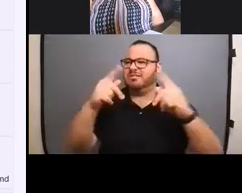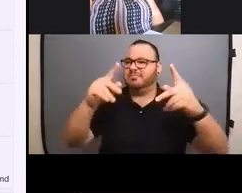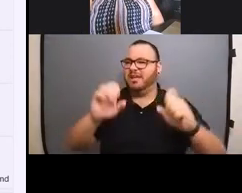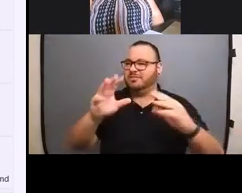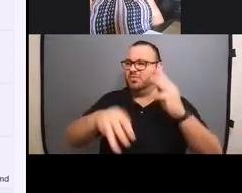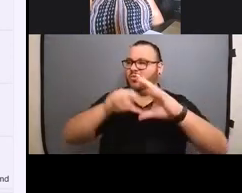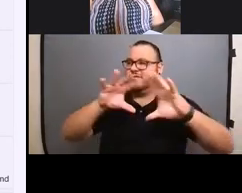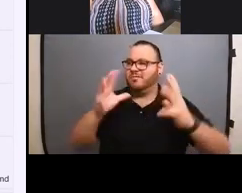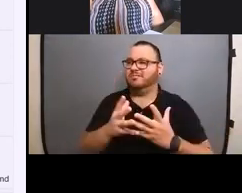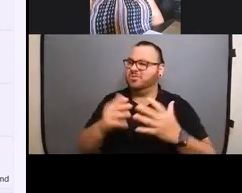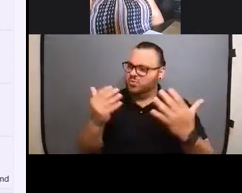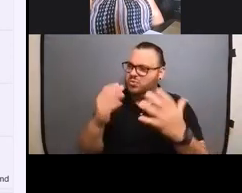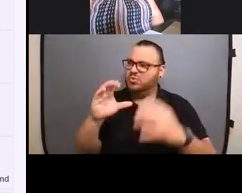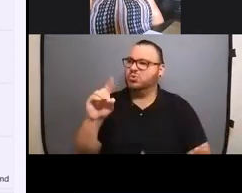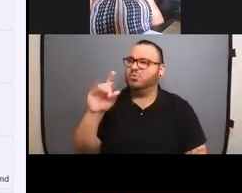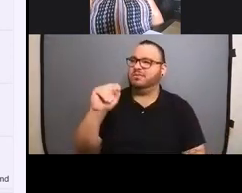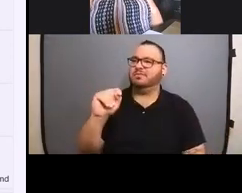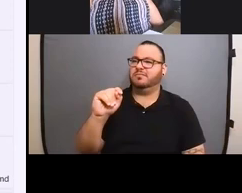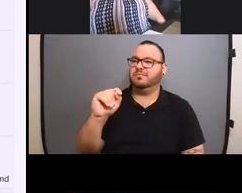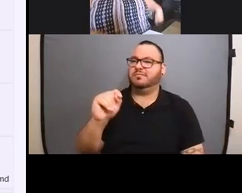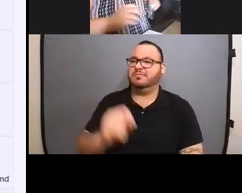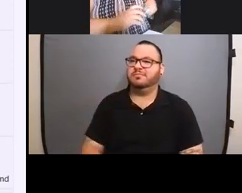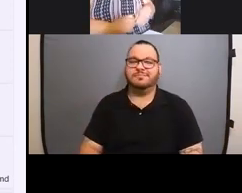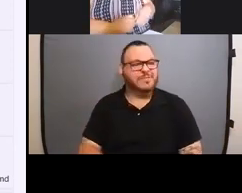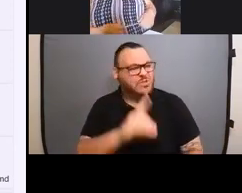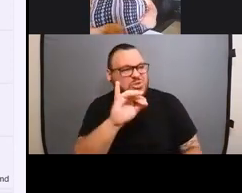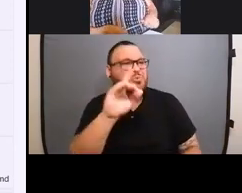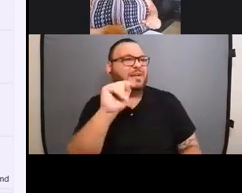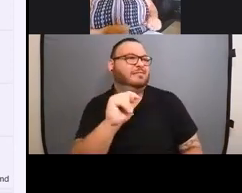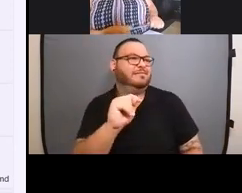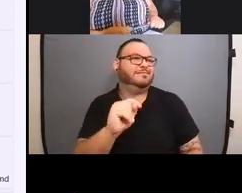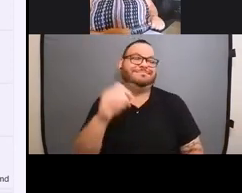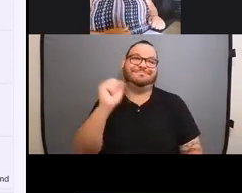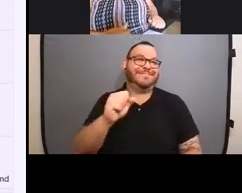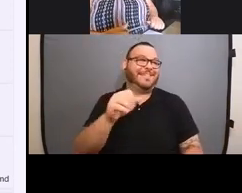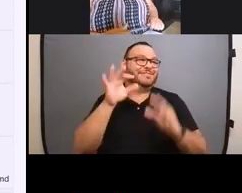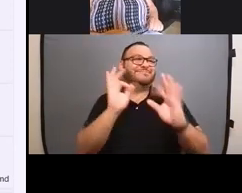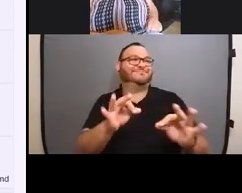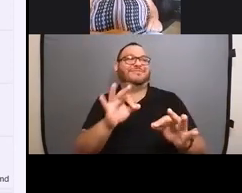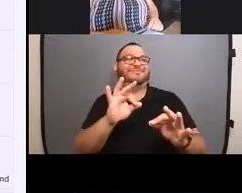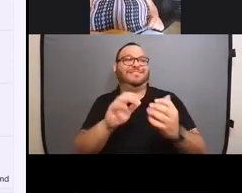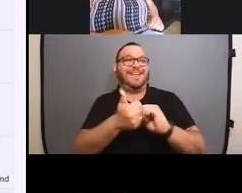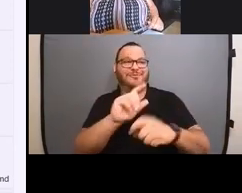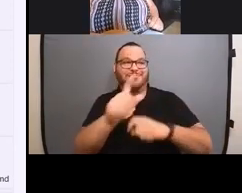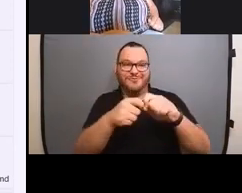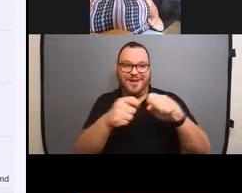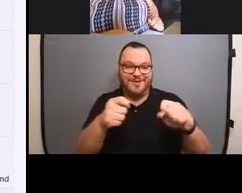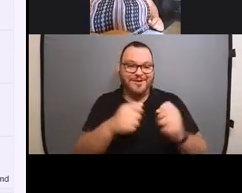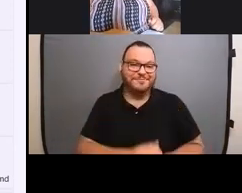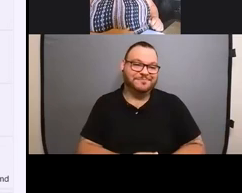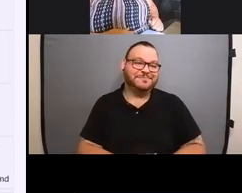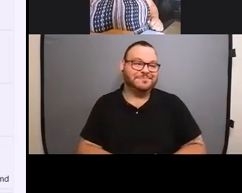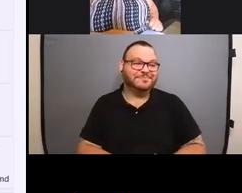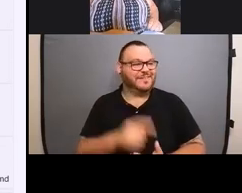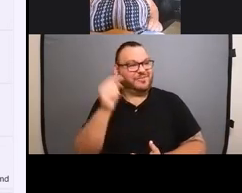So do it. And do it. That seems like a perfect note for us to wrap on, um, for